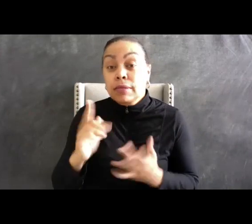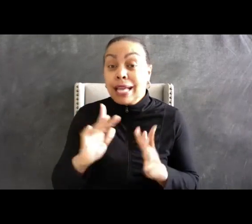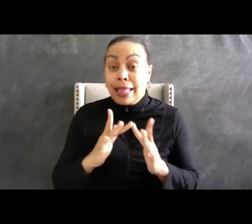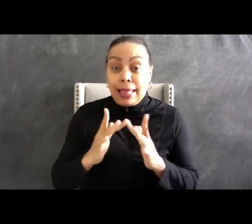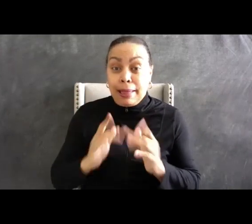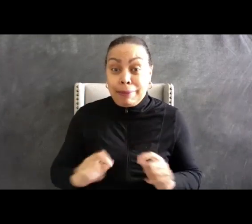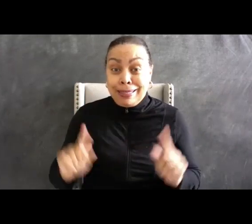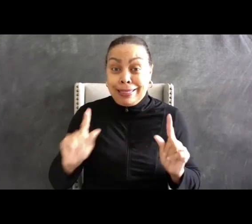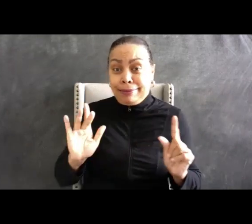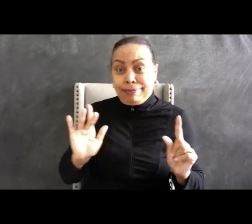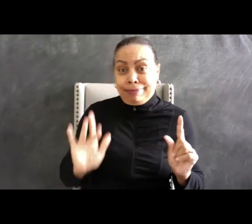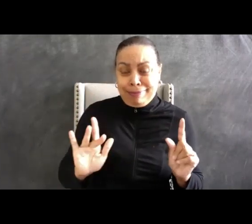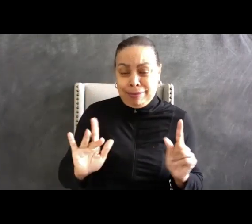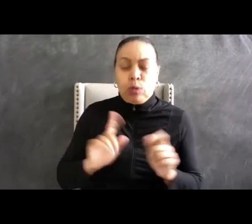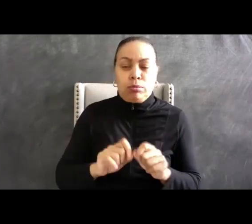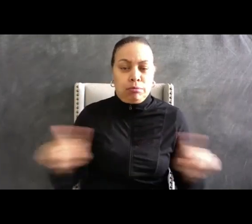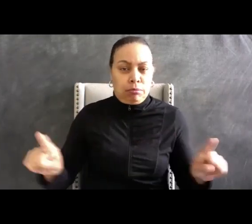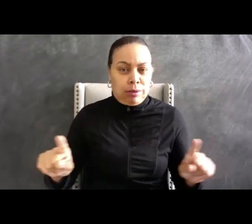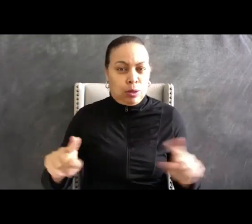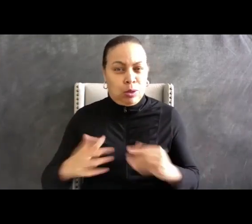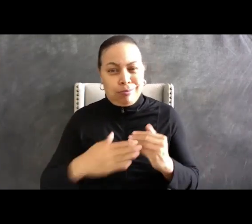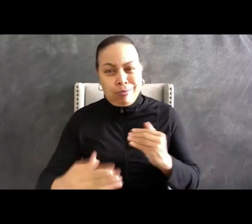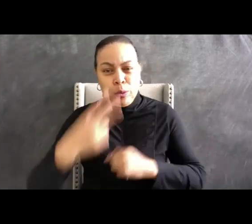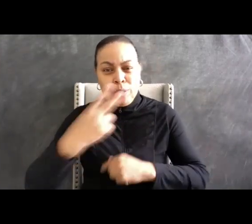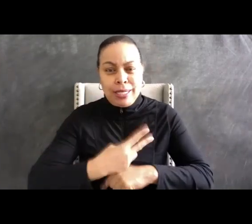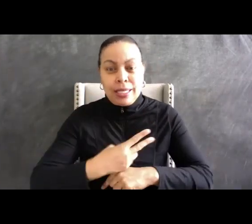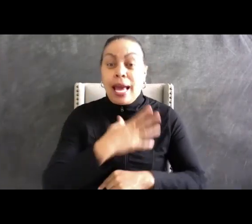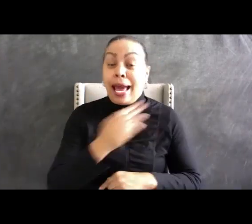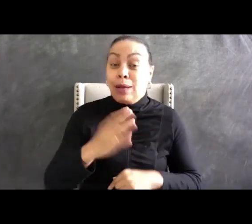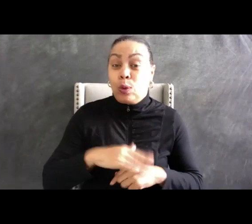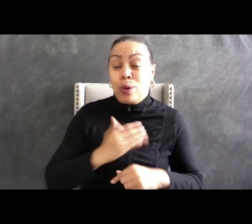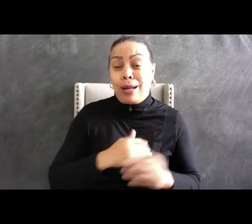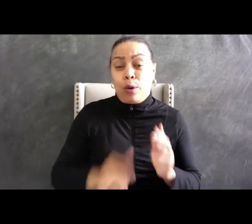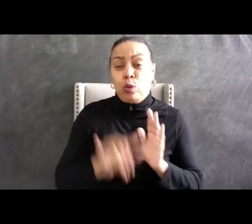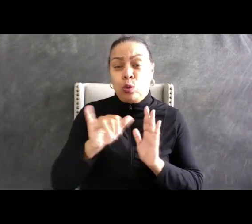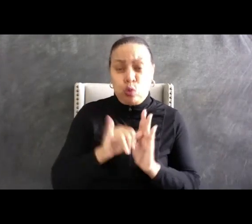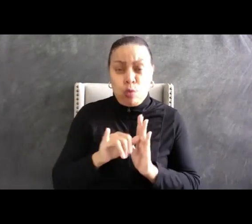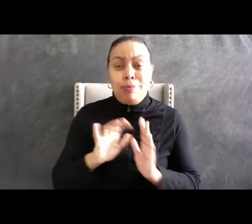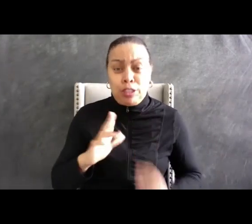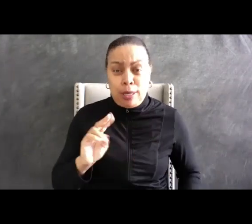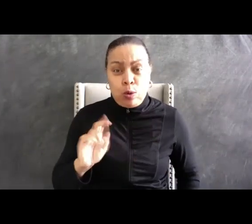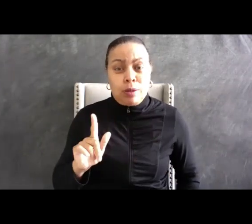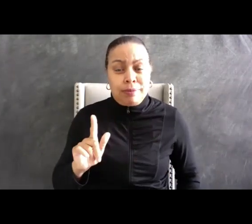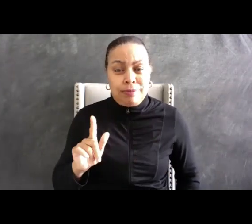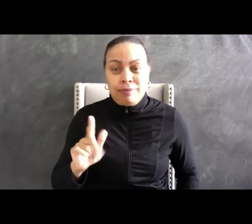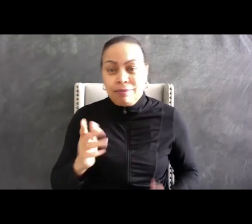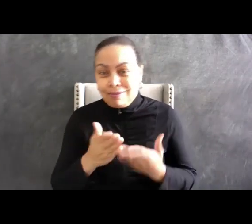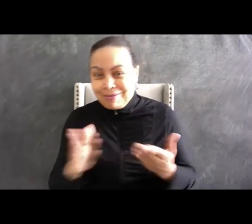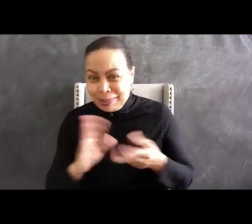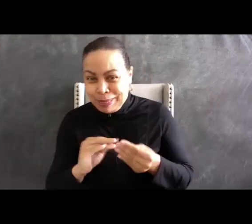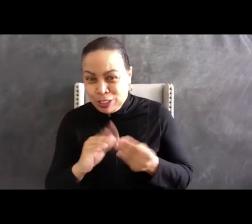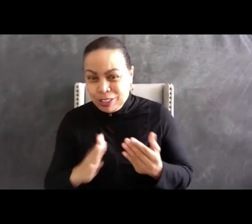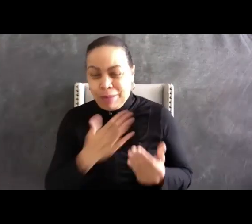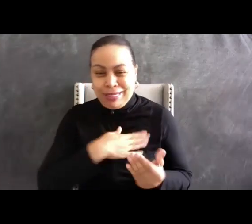and will also be available on the museum's YouTube channel. Panelists, please remember to keep